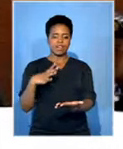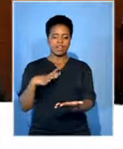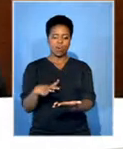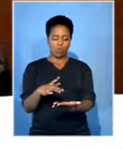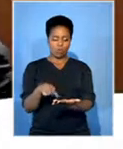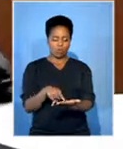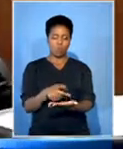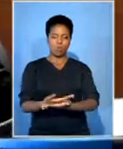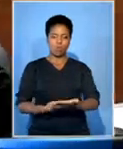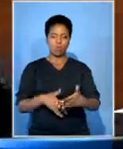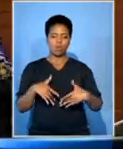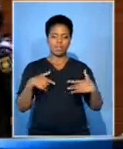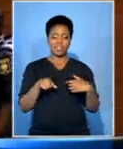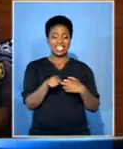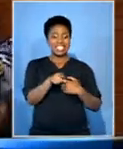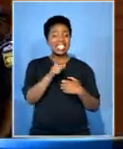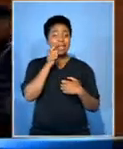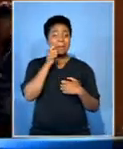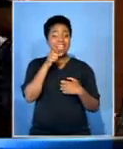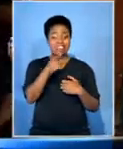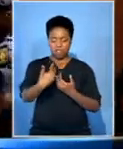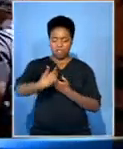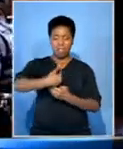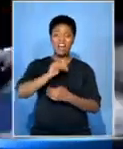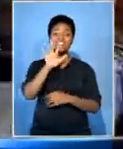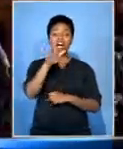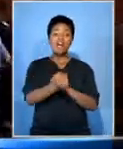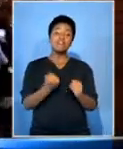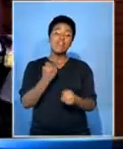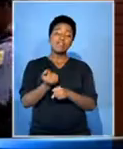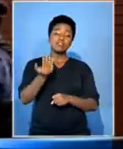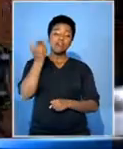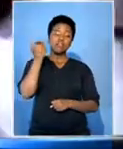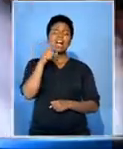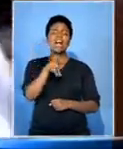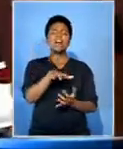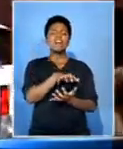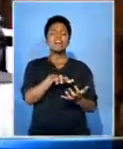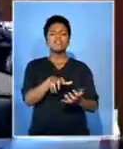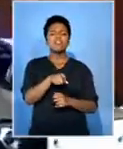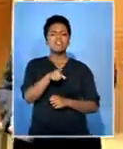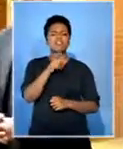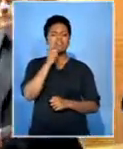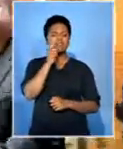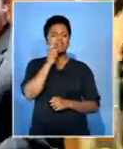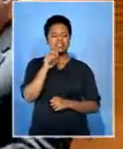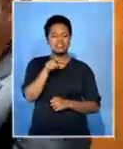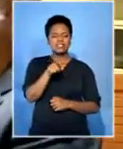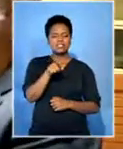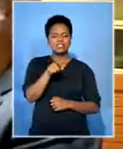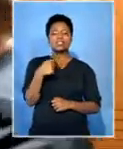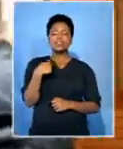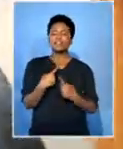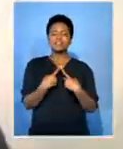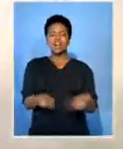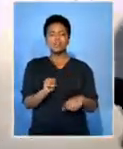As records indicate Cratcher entered the country legally five years ago, he then applied for refugee status. This was rejected.